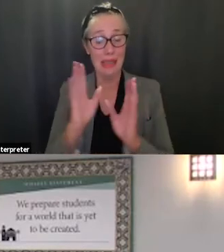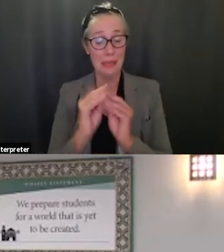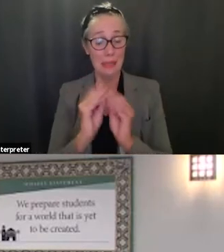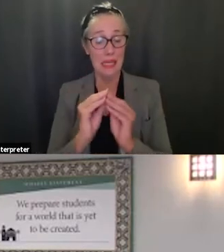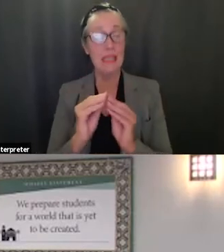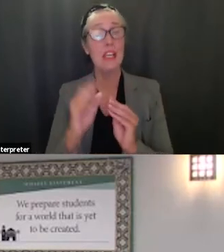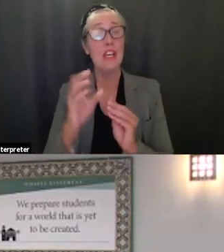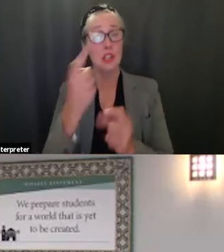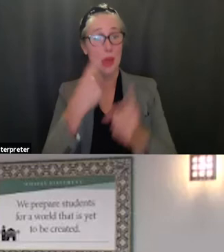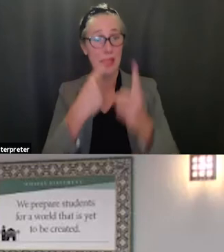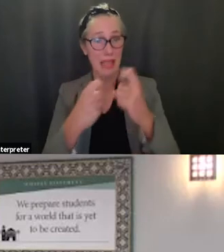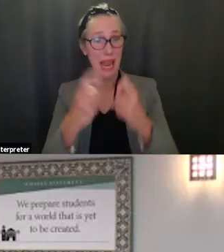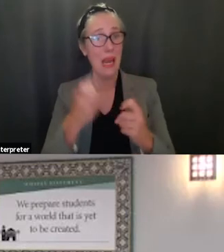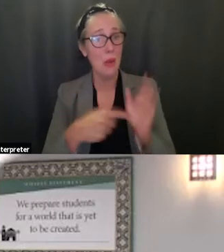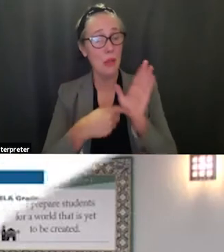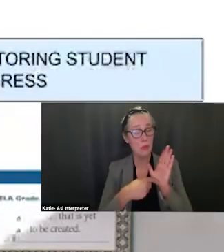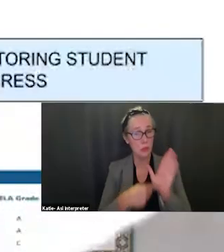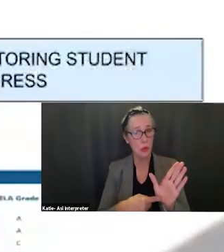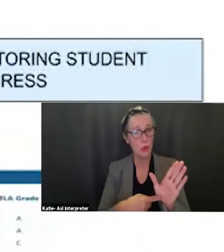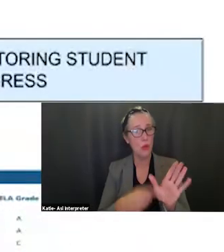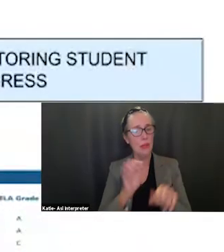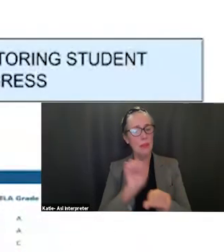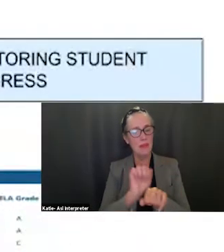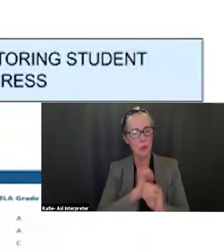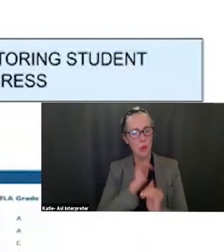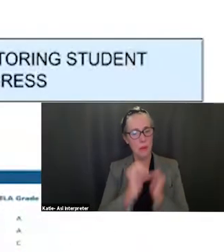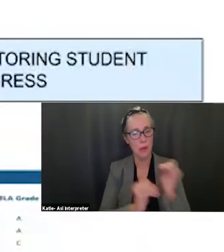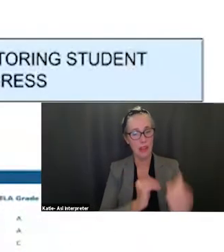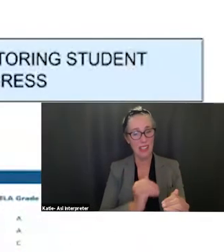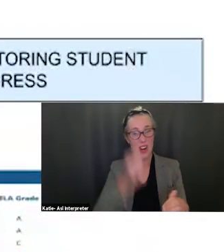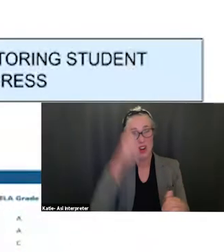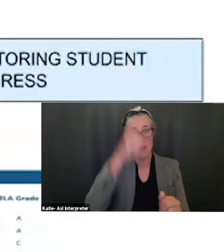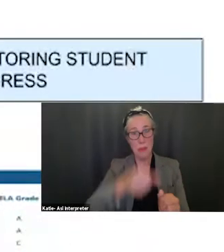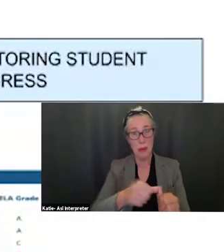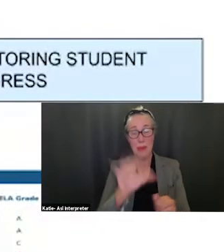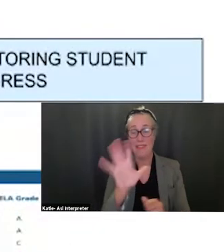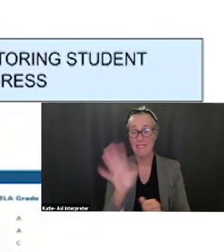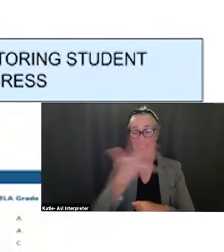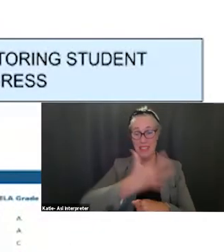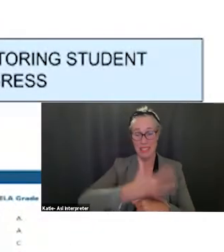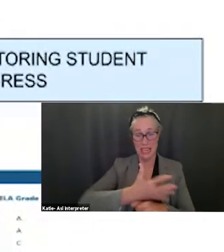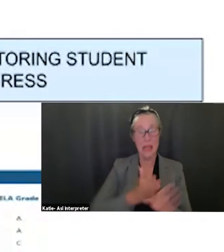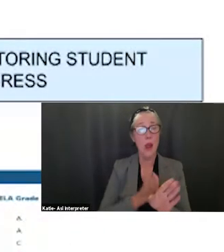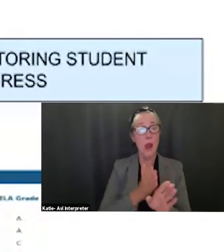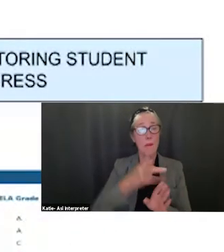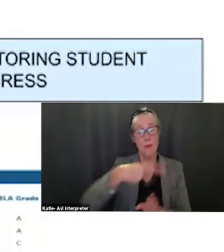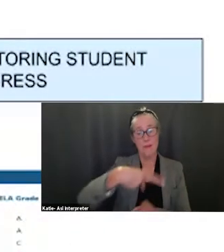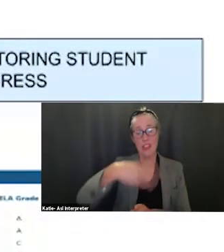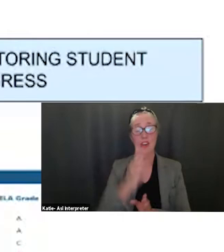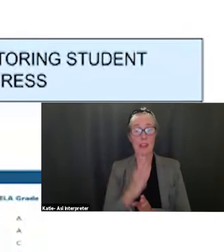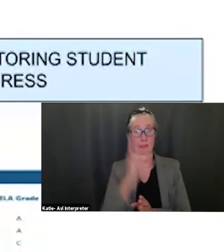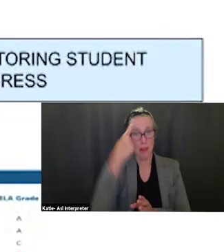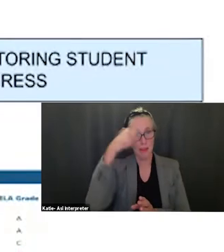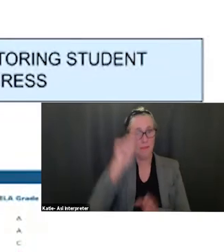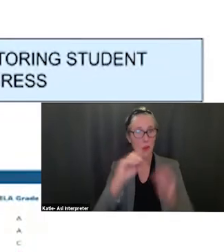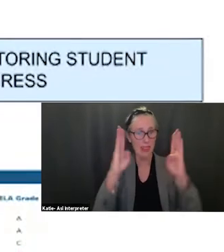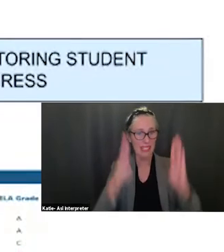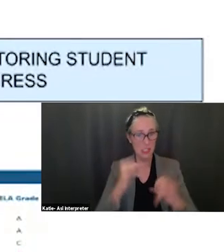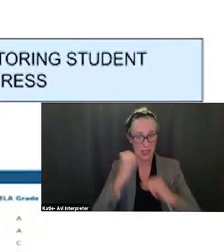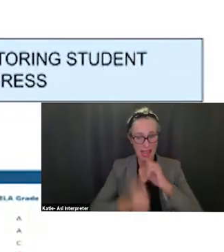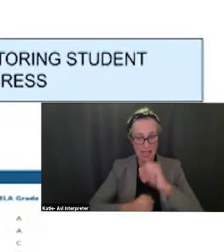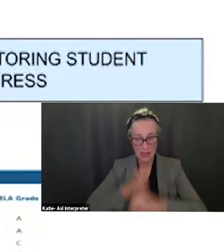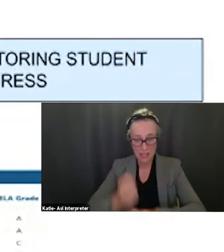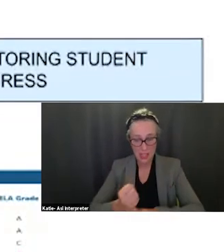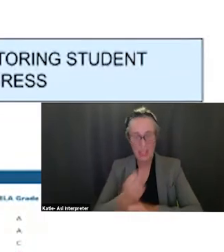some work in progress with you as you recall we had a five-day professional development for teachers right after the end of the school year next